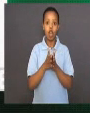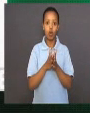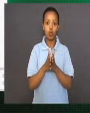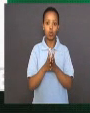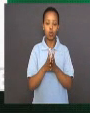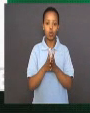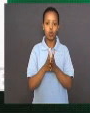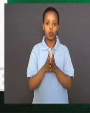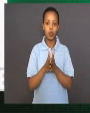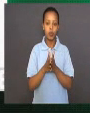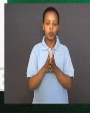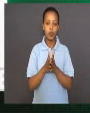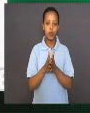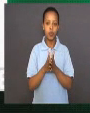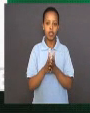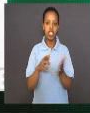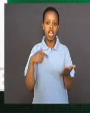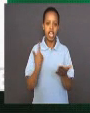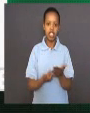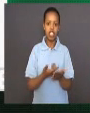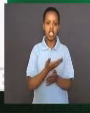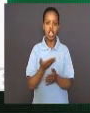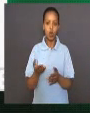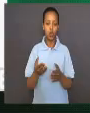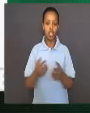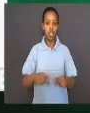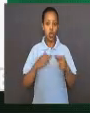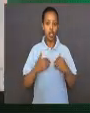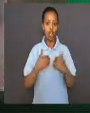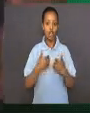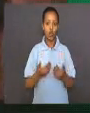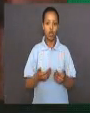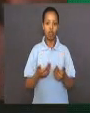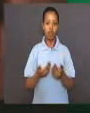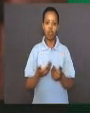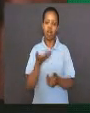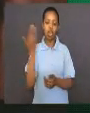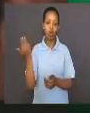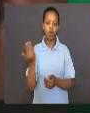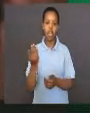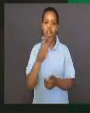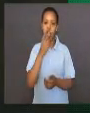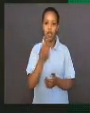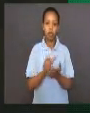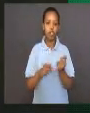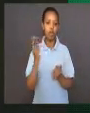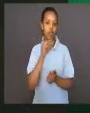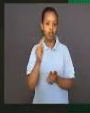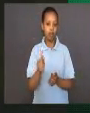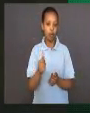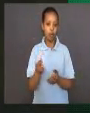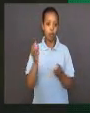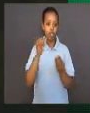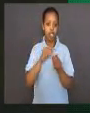only enabled him to see a living microorganism, but also allowed him